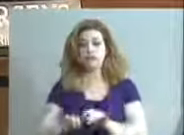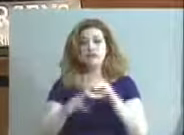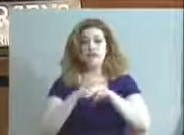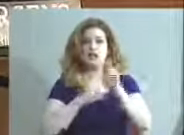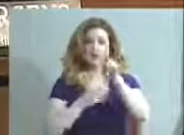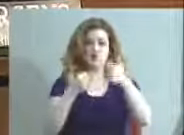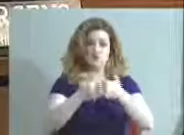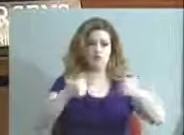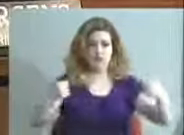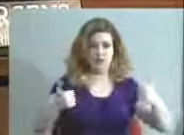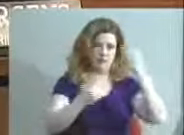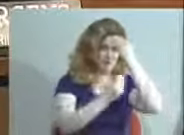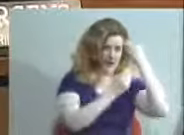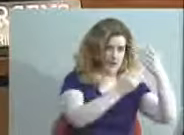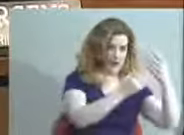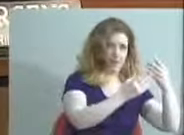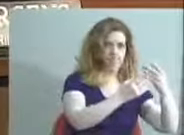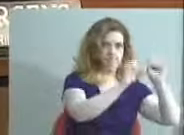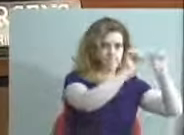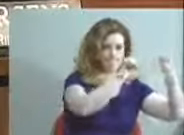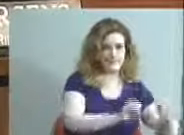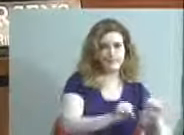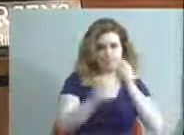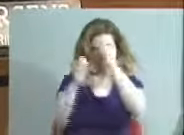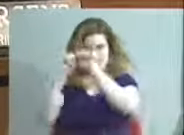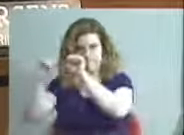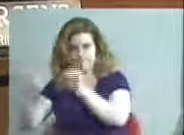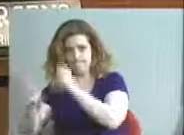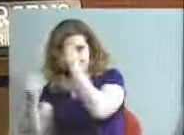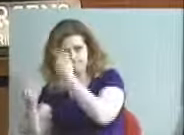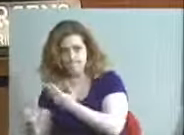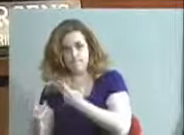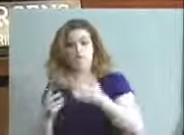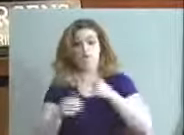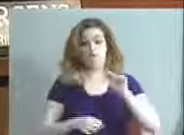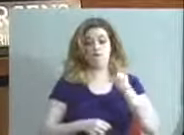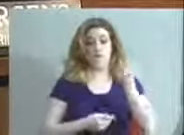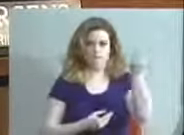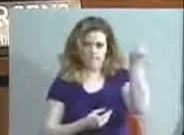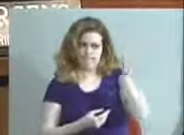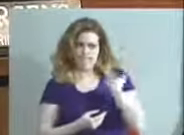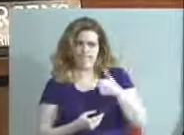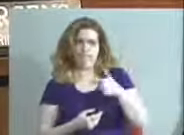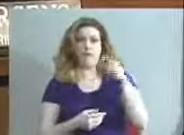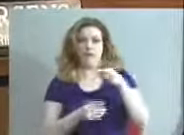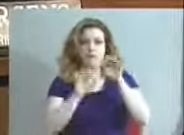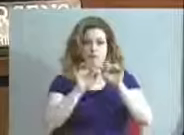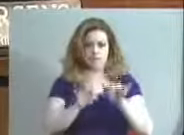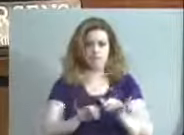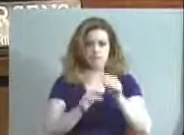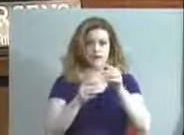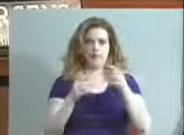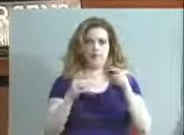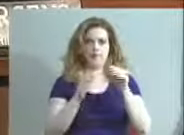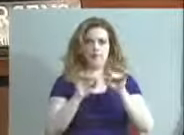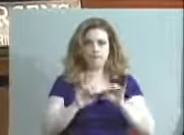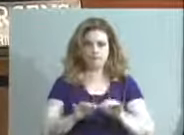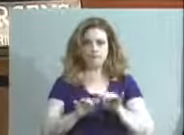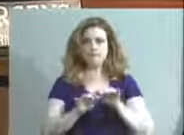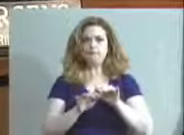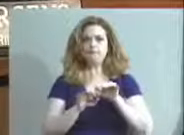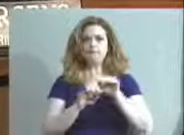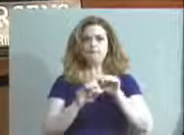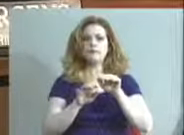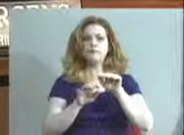databases and two separate systems. I first became aware that there was a data entry discrepancy last